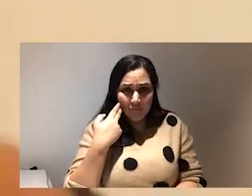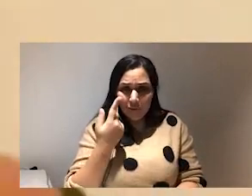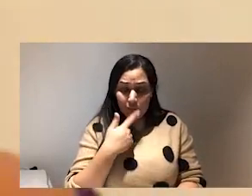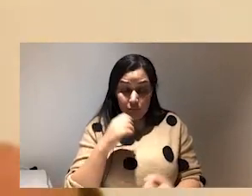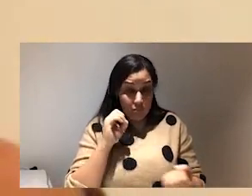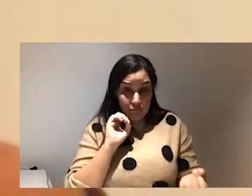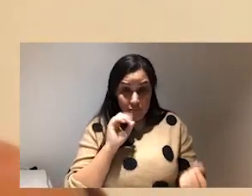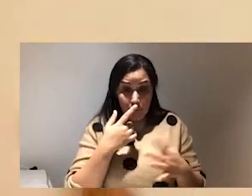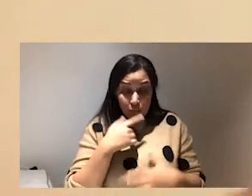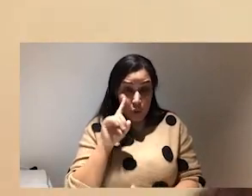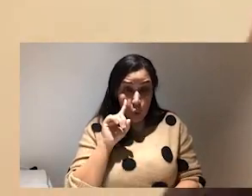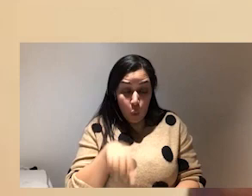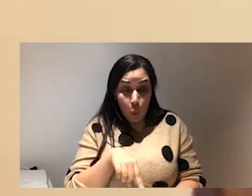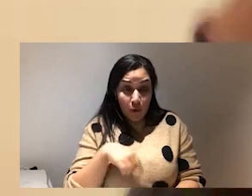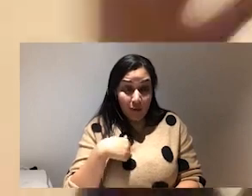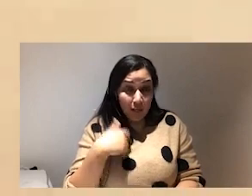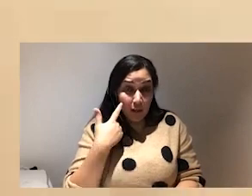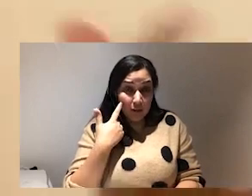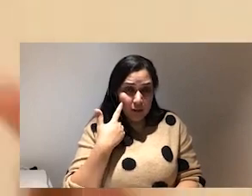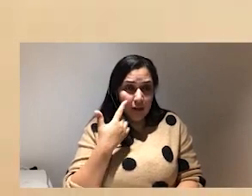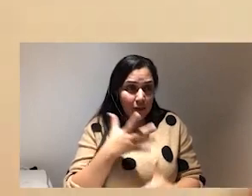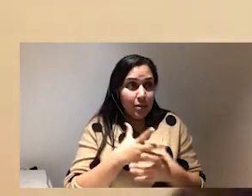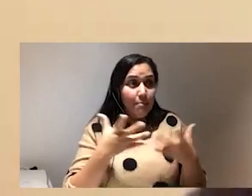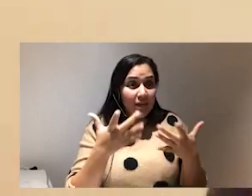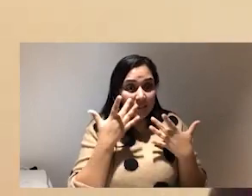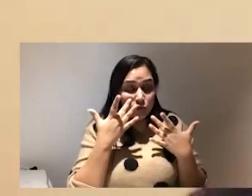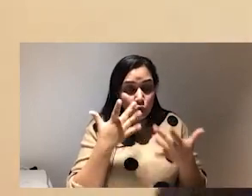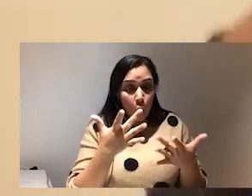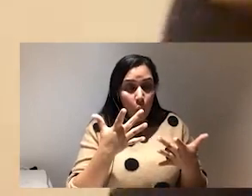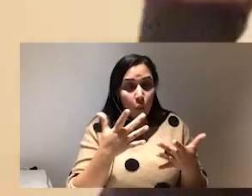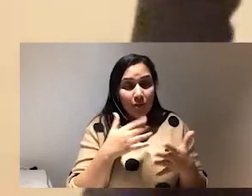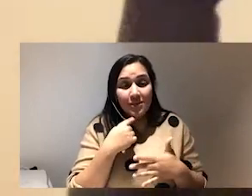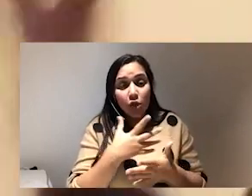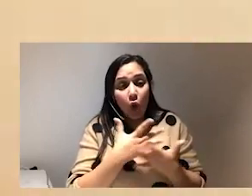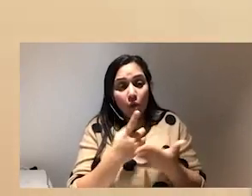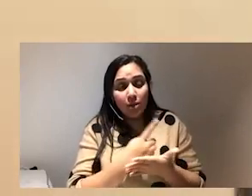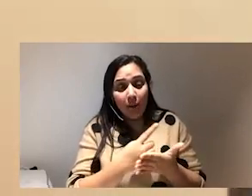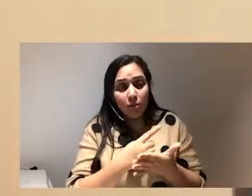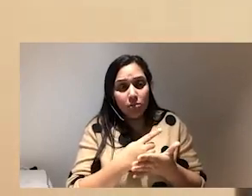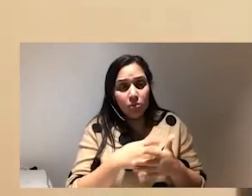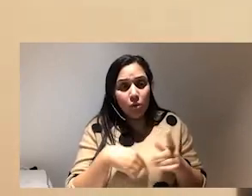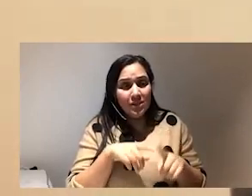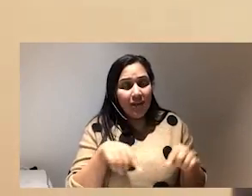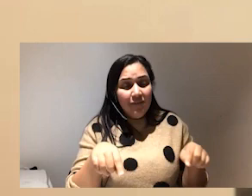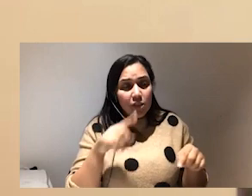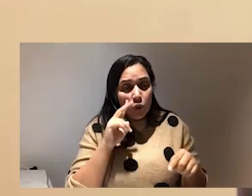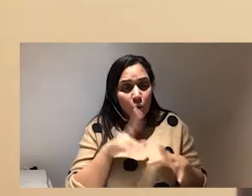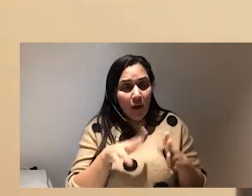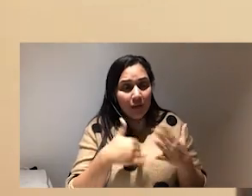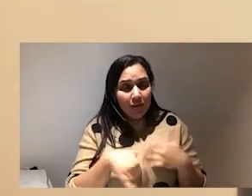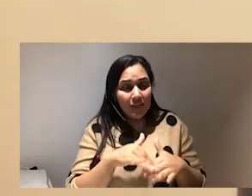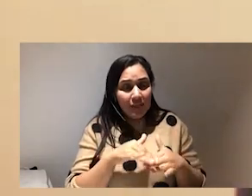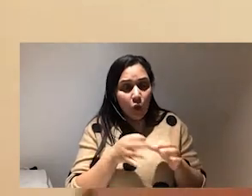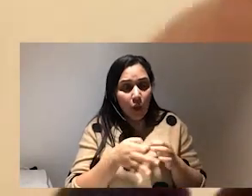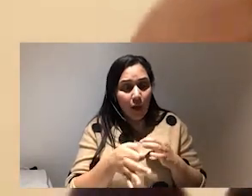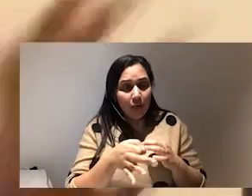that was completely ignored and i think that's a massive shame and that that says a lot about what does diversity look like in these in in on